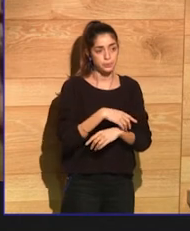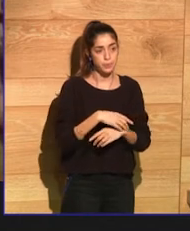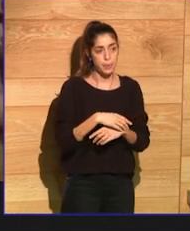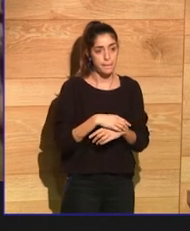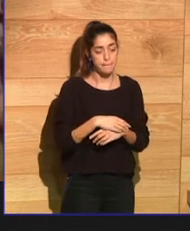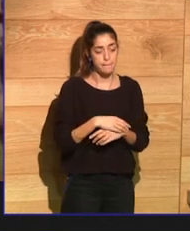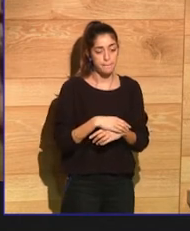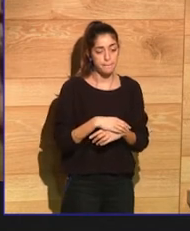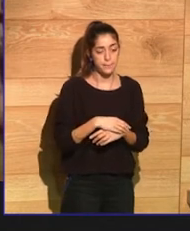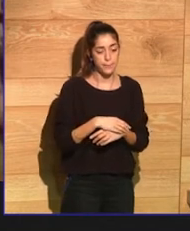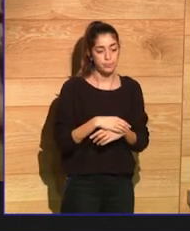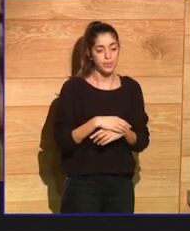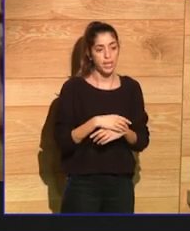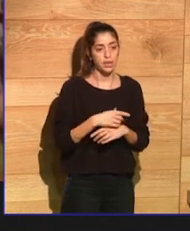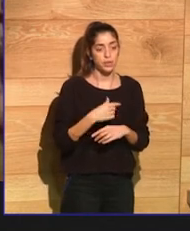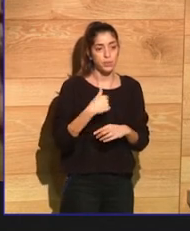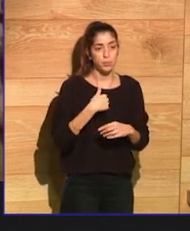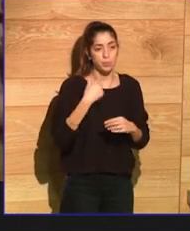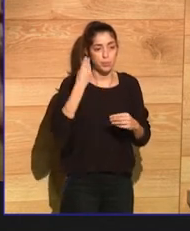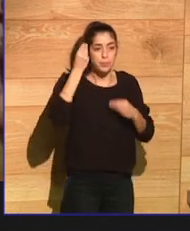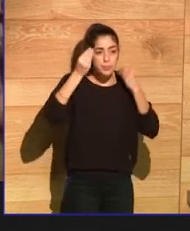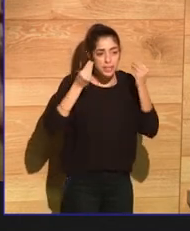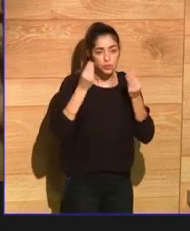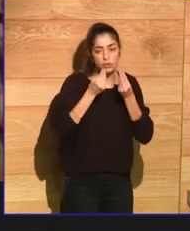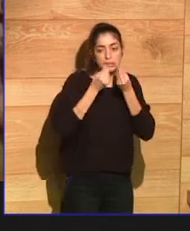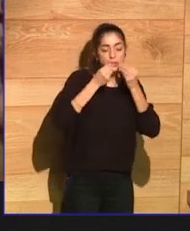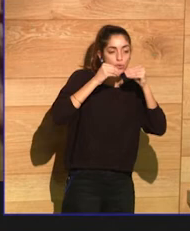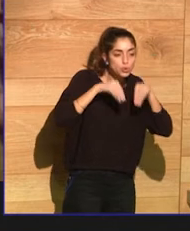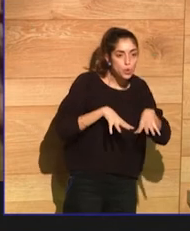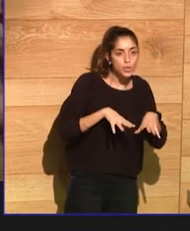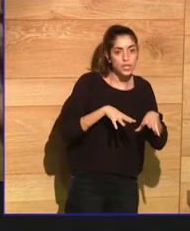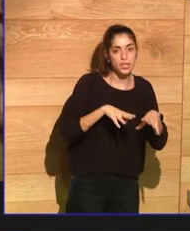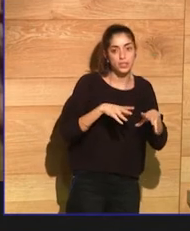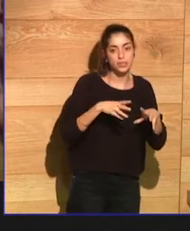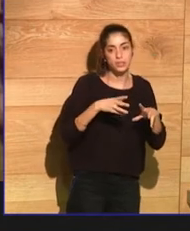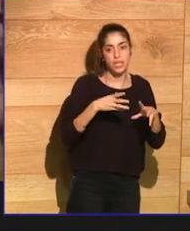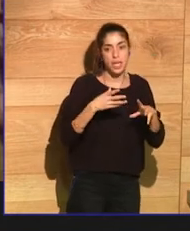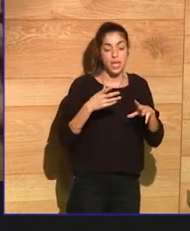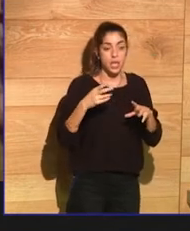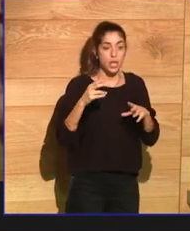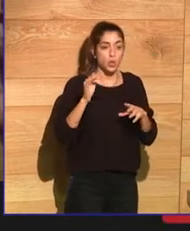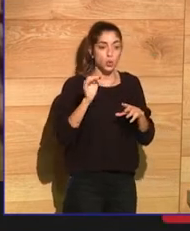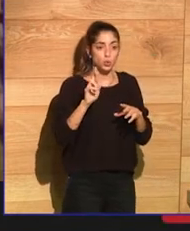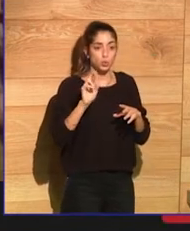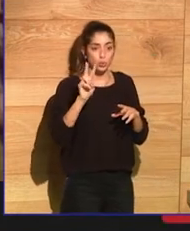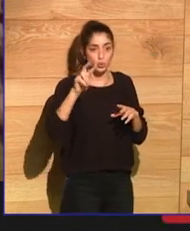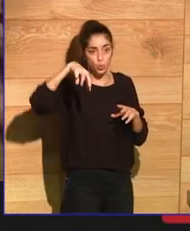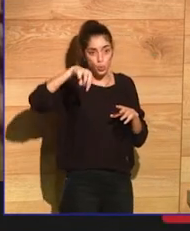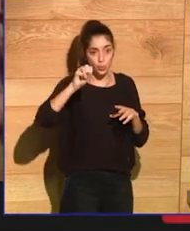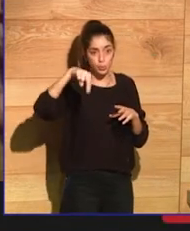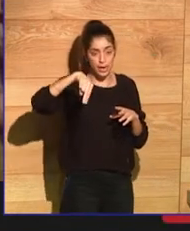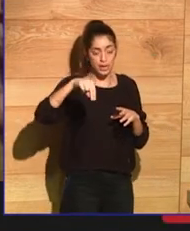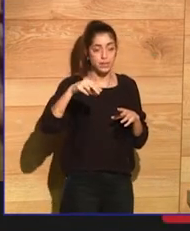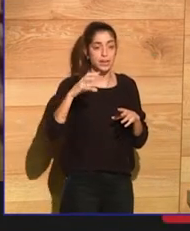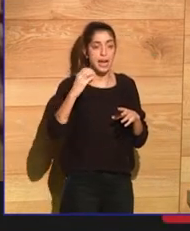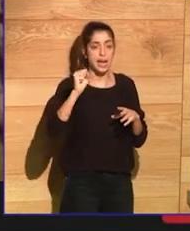tales about how, when Truman Capote would go to sex clubs where he would not have sex in New York. But as